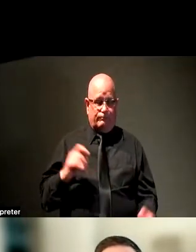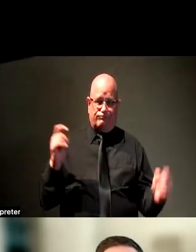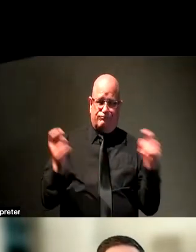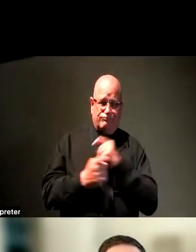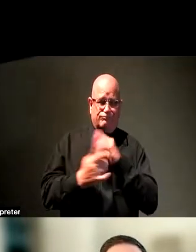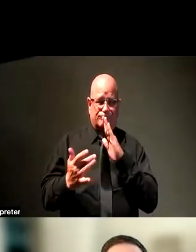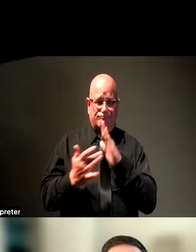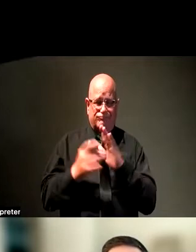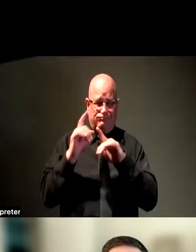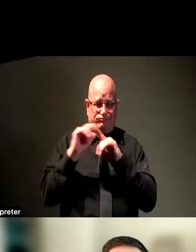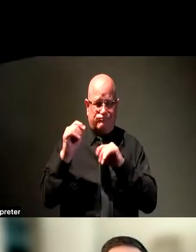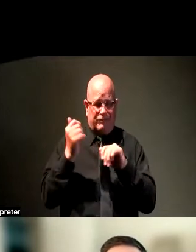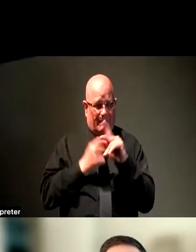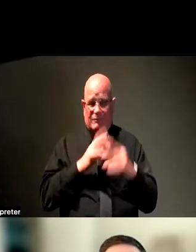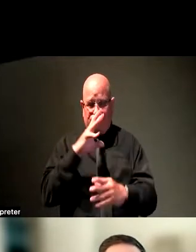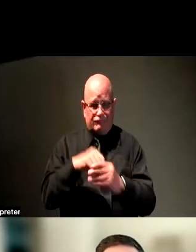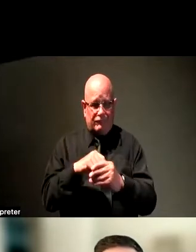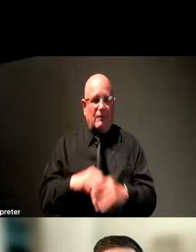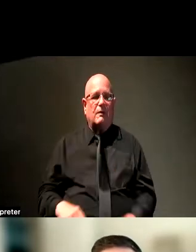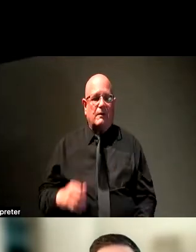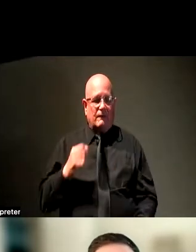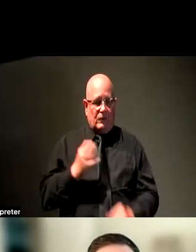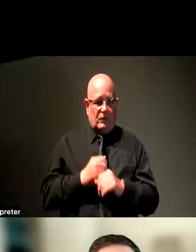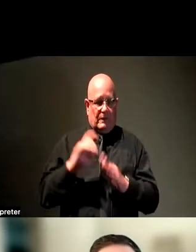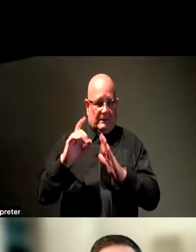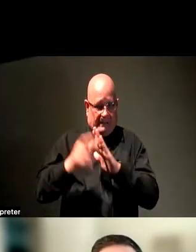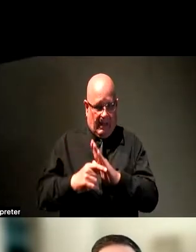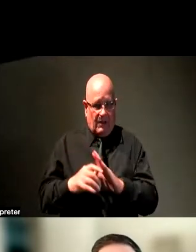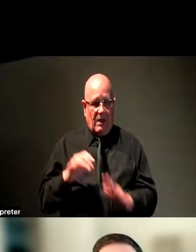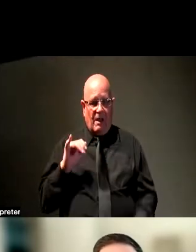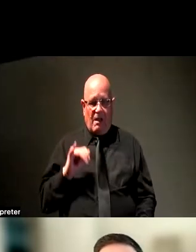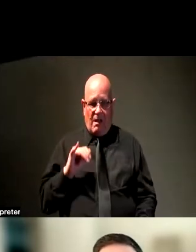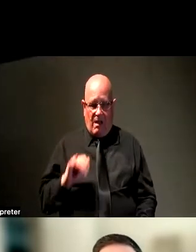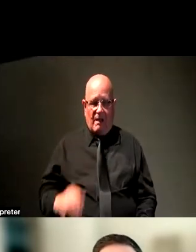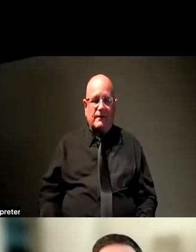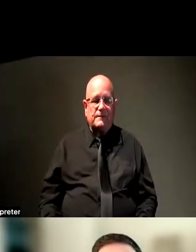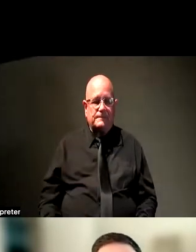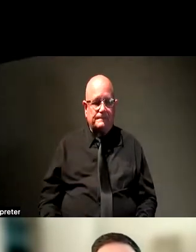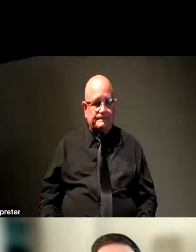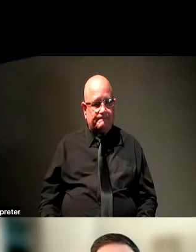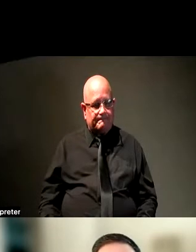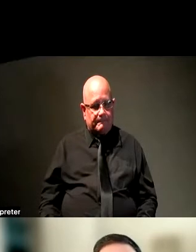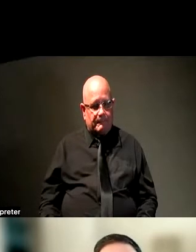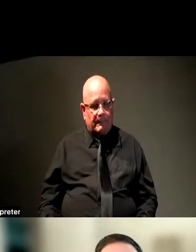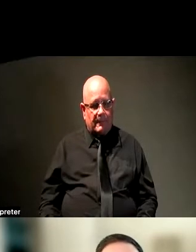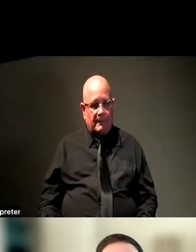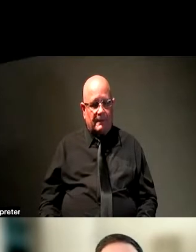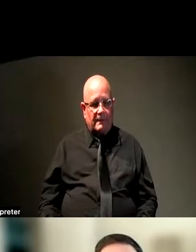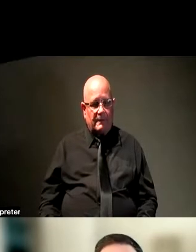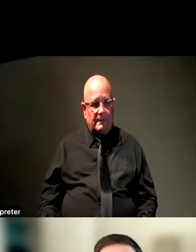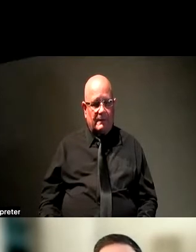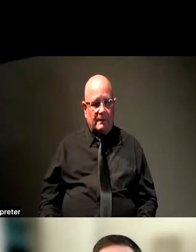So two years later and much like this rock climber who is looking up at a climbing wall planning a route,